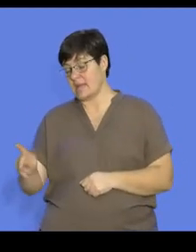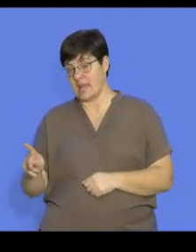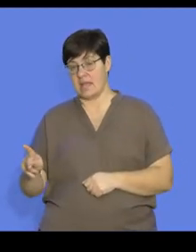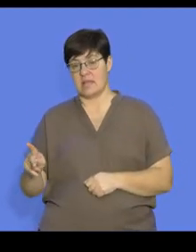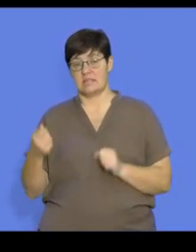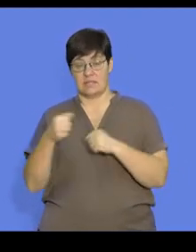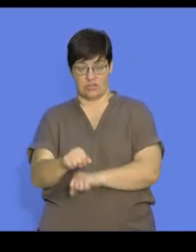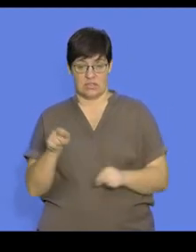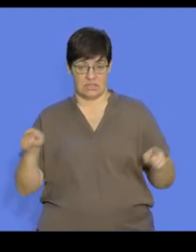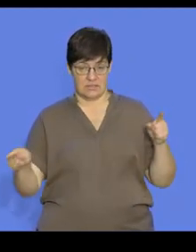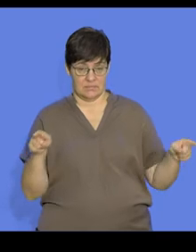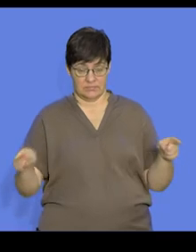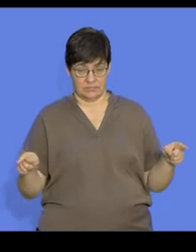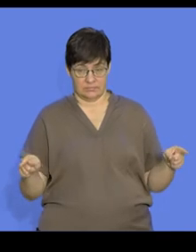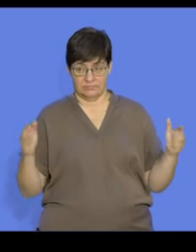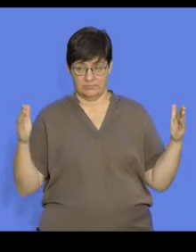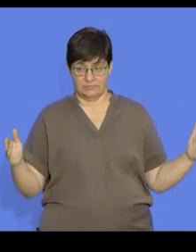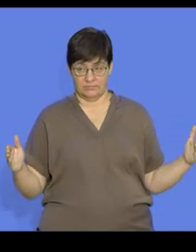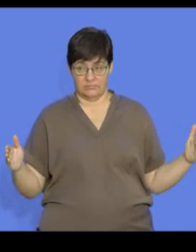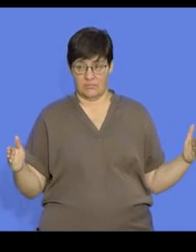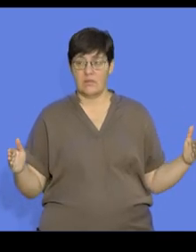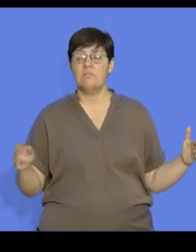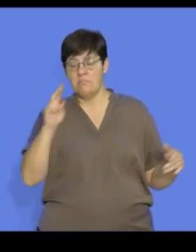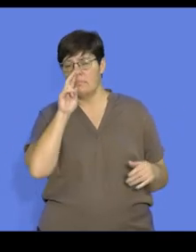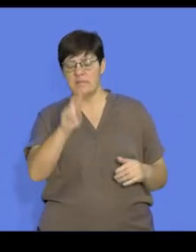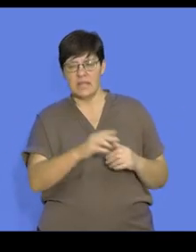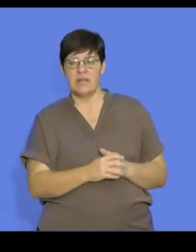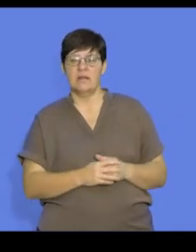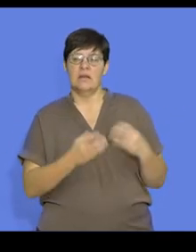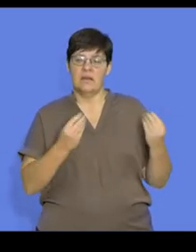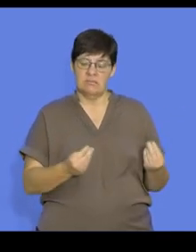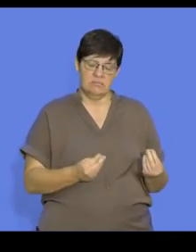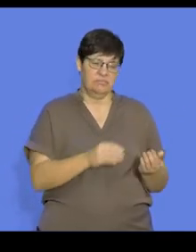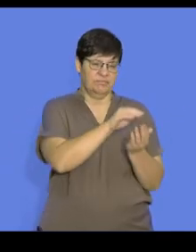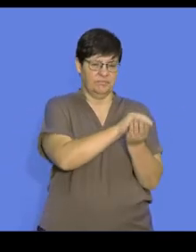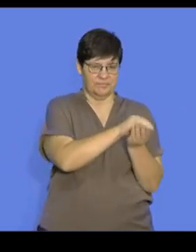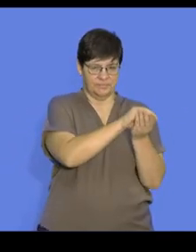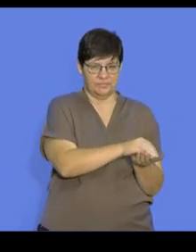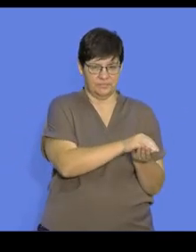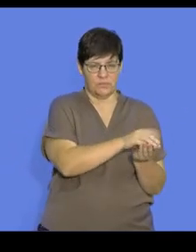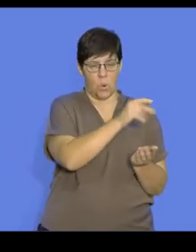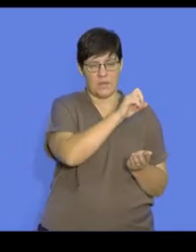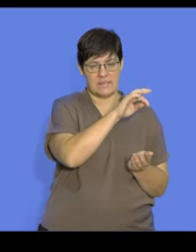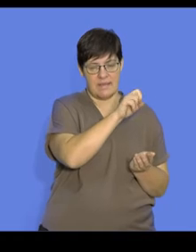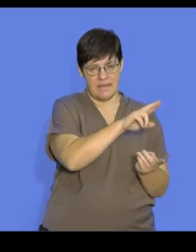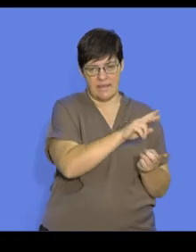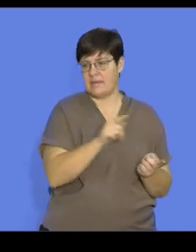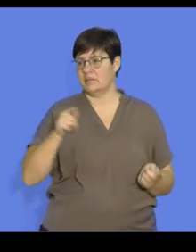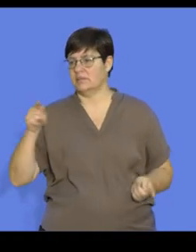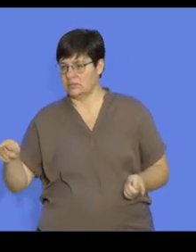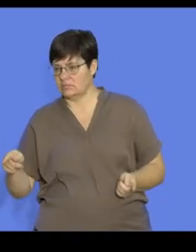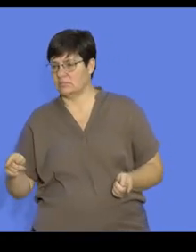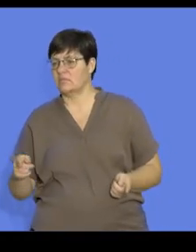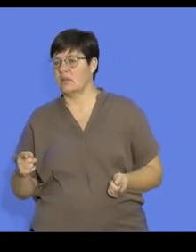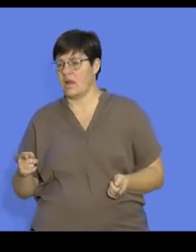the K strategy on the other extreme. And if we look at these, we can see here we have oysters that are being compared to some of